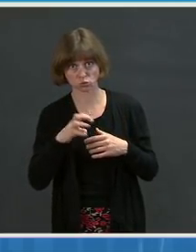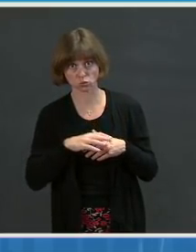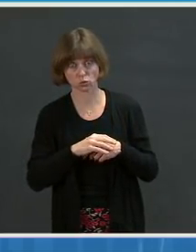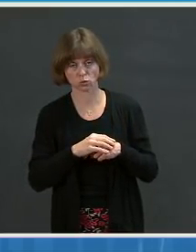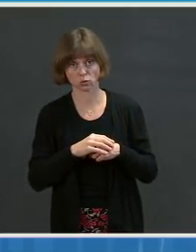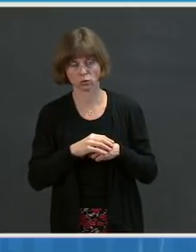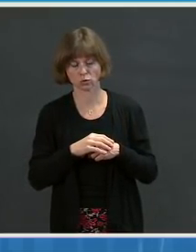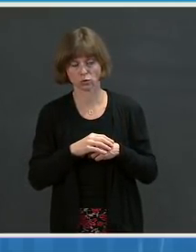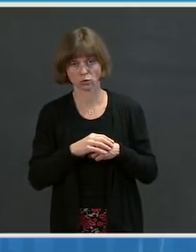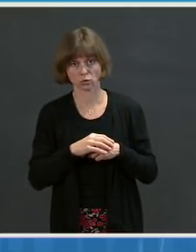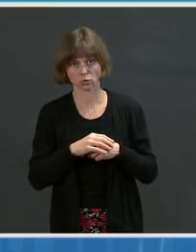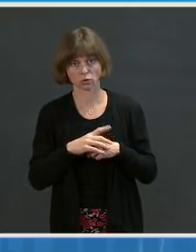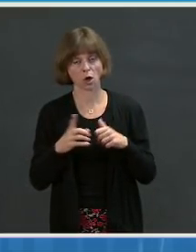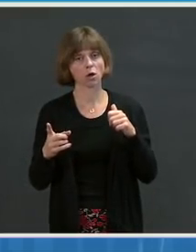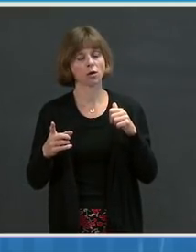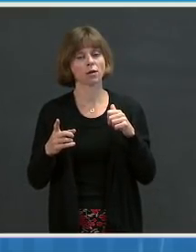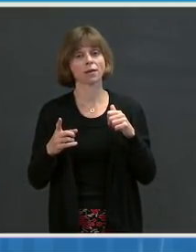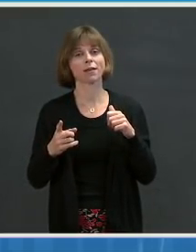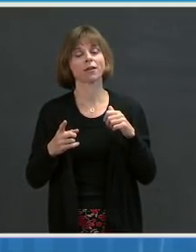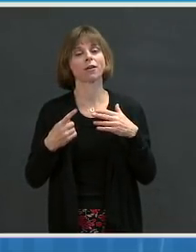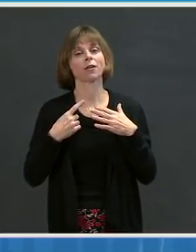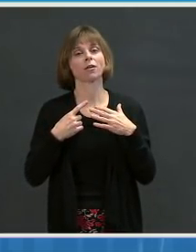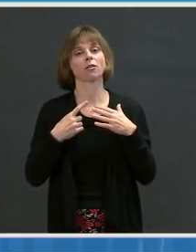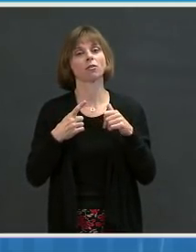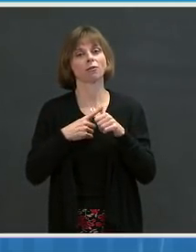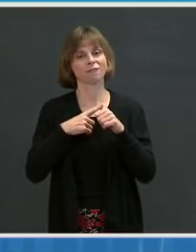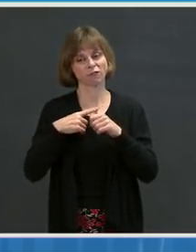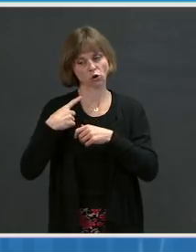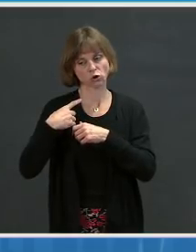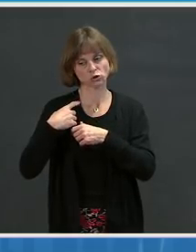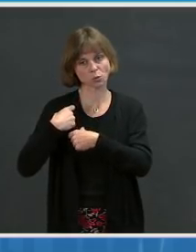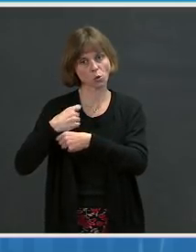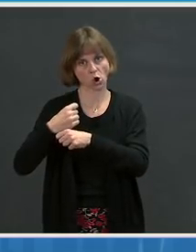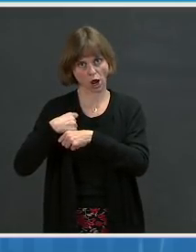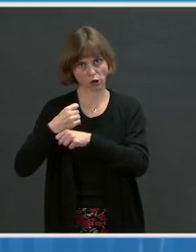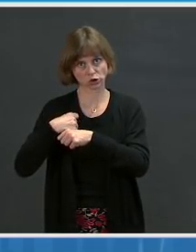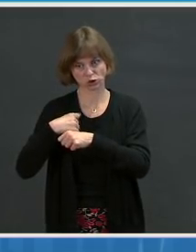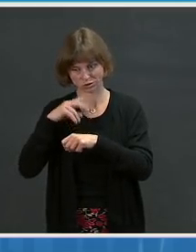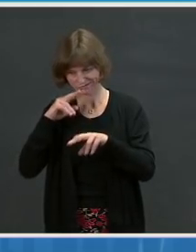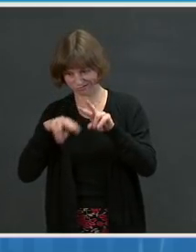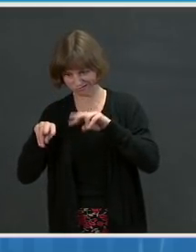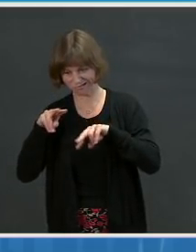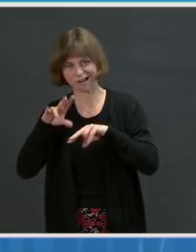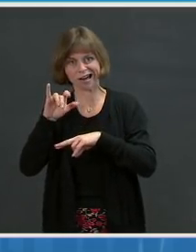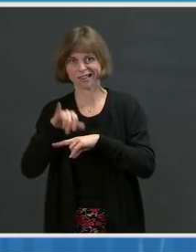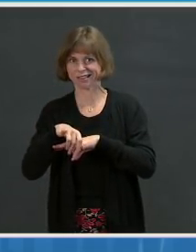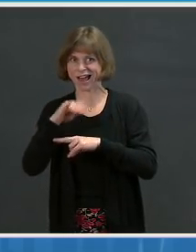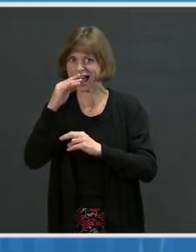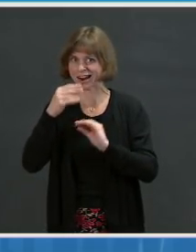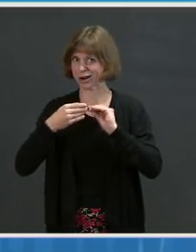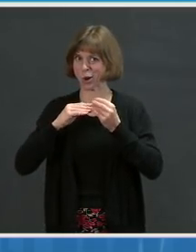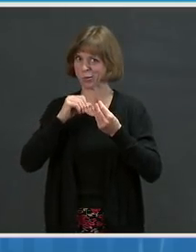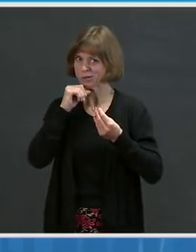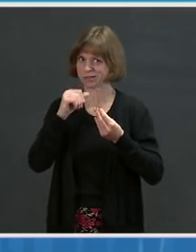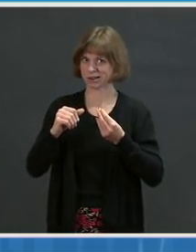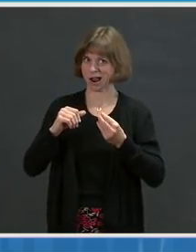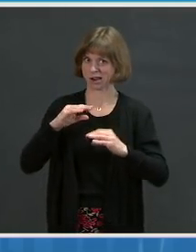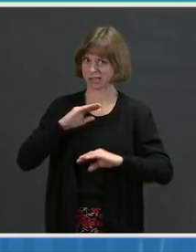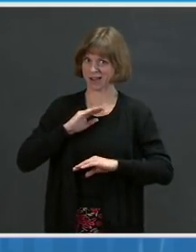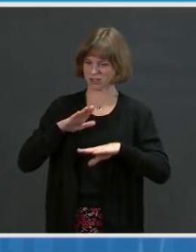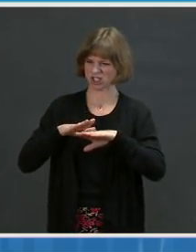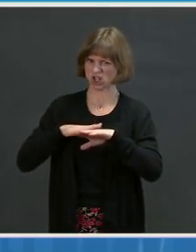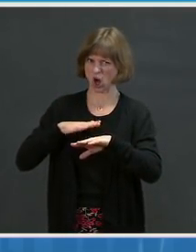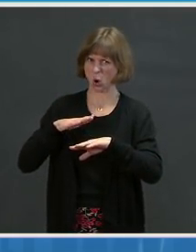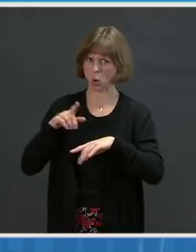The initial production ramp you gave the data was slower than we'd like, so we will continue to work with the